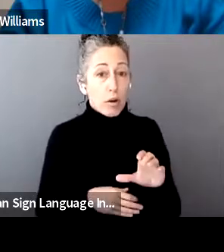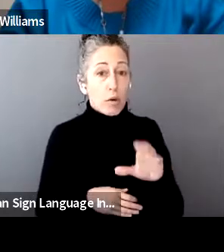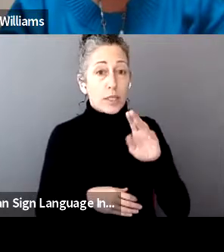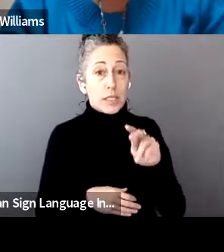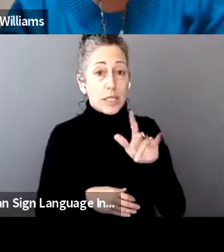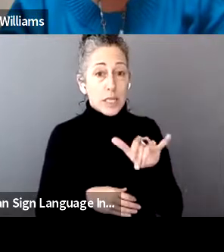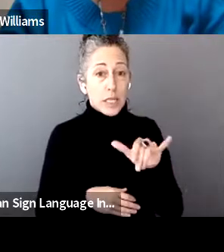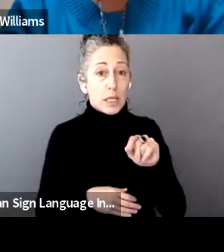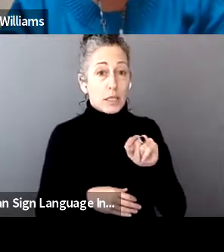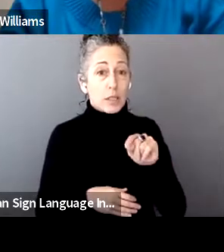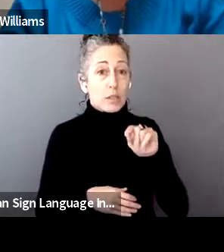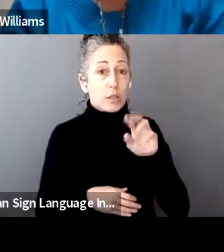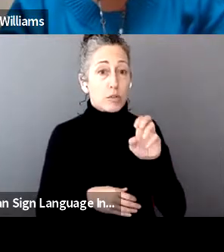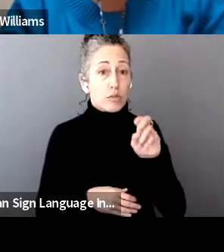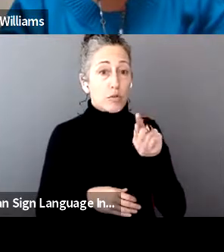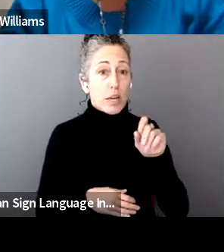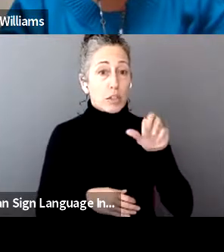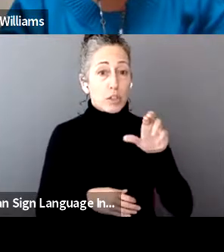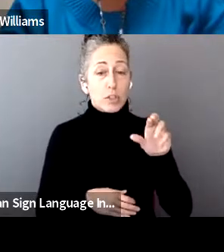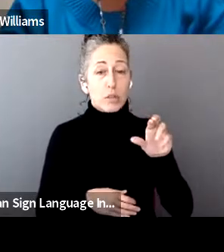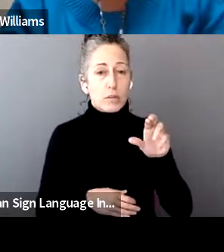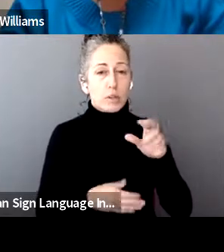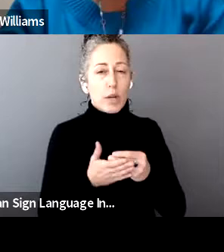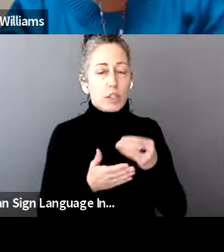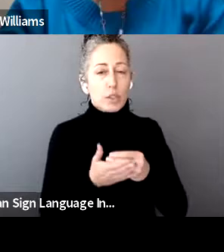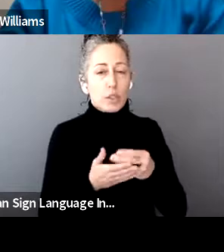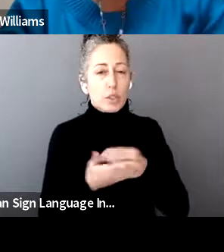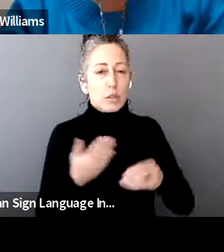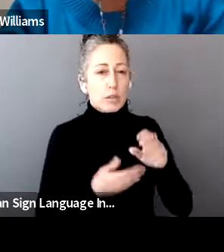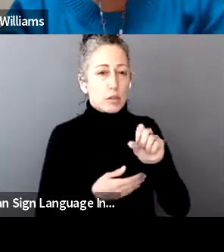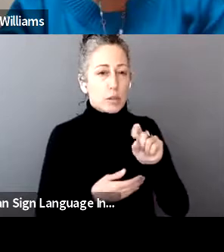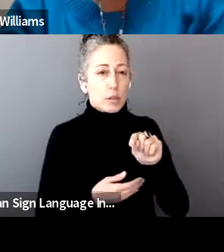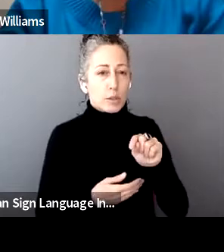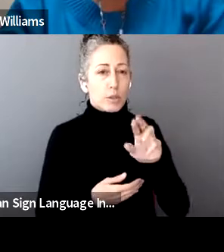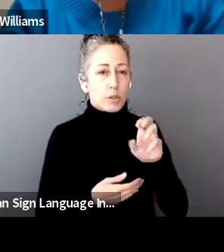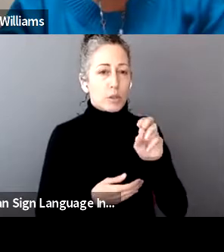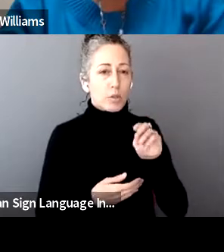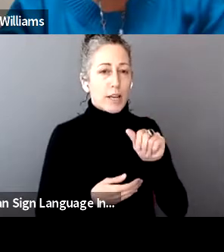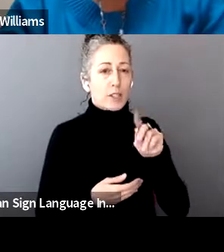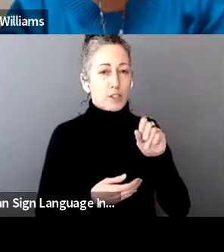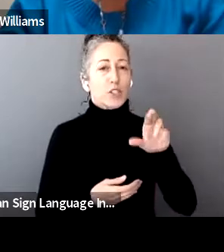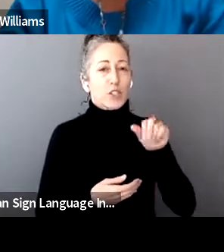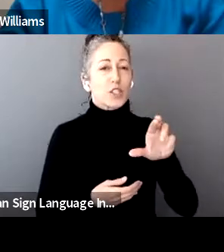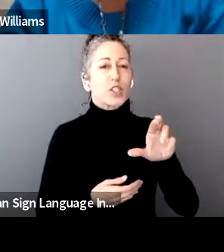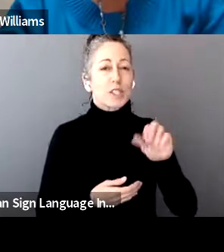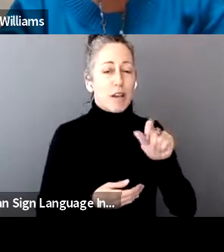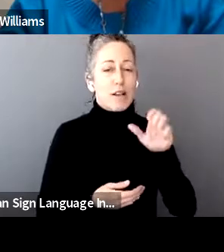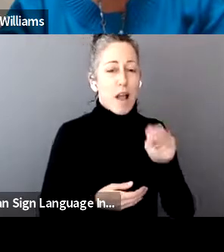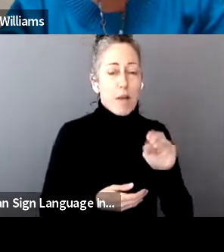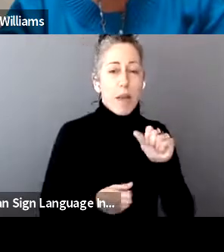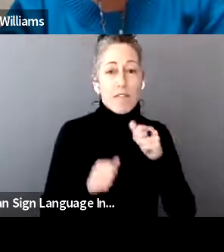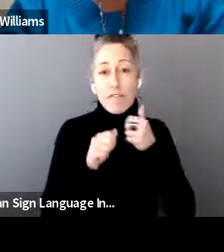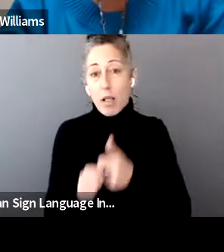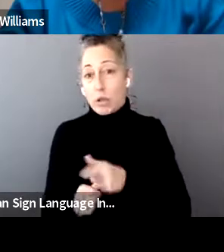.com. Again, chicagocitytreasurer.com. Of course, you can follow us on Facebook, Twitter, Instagram, and